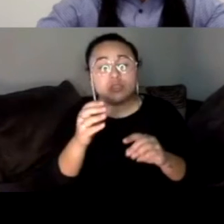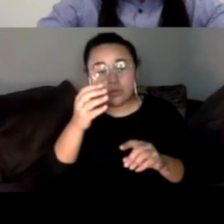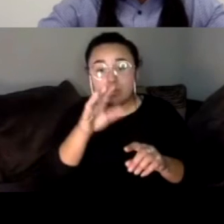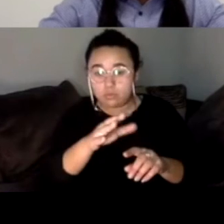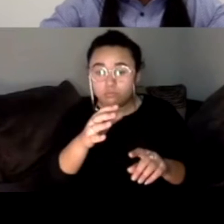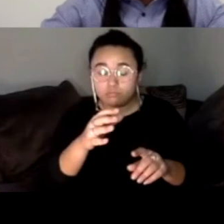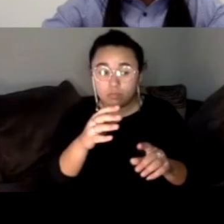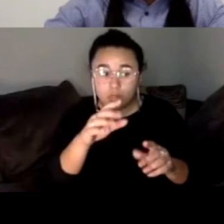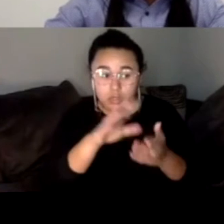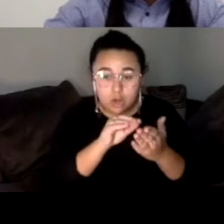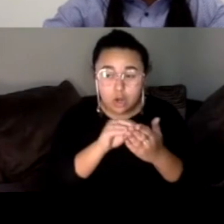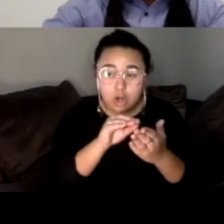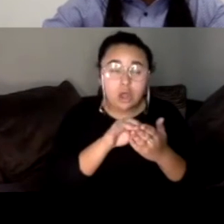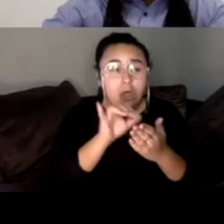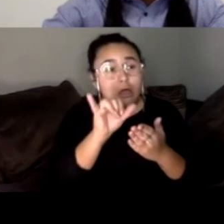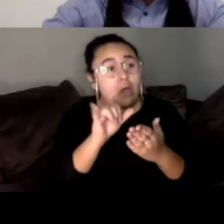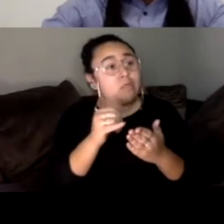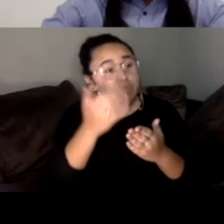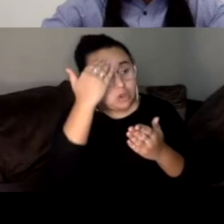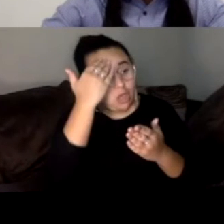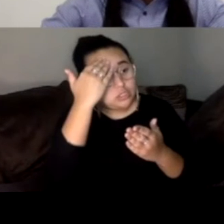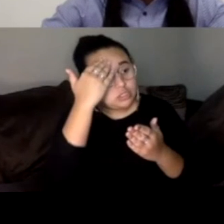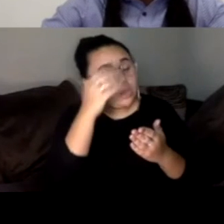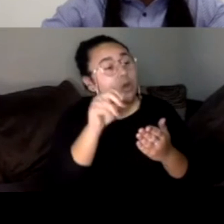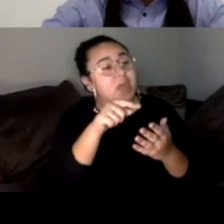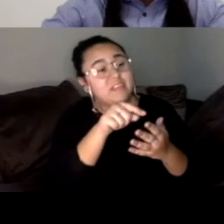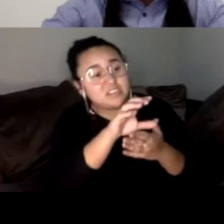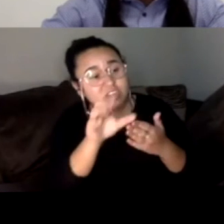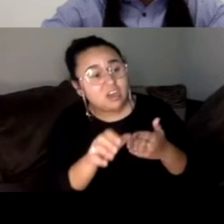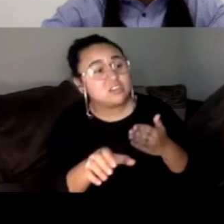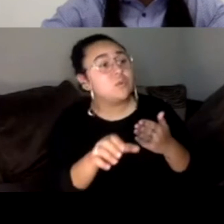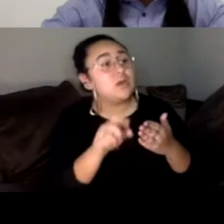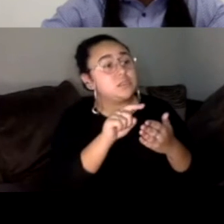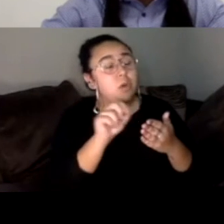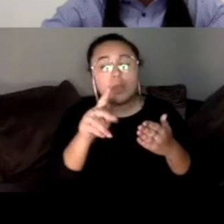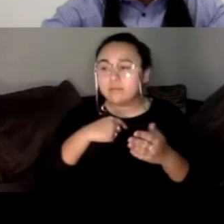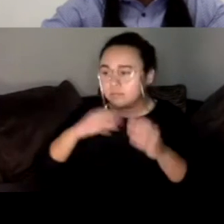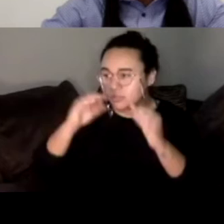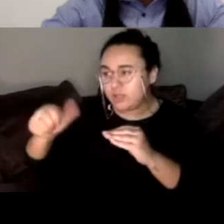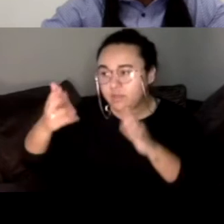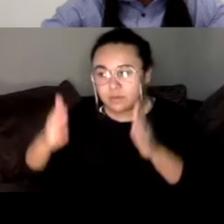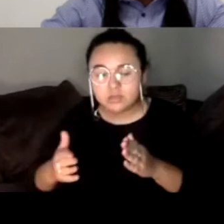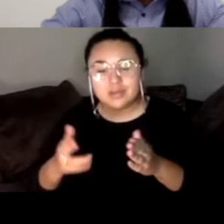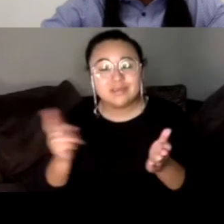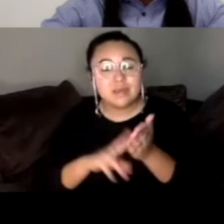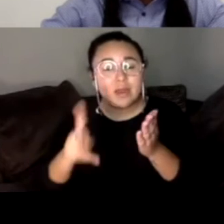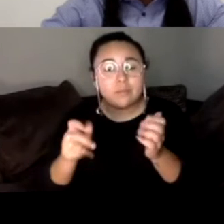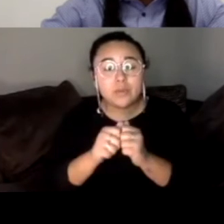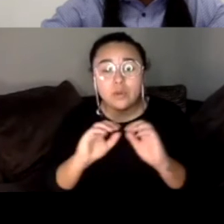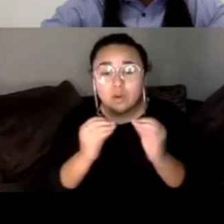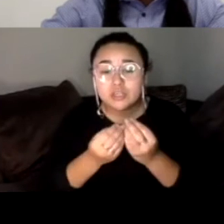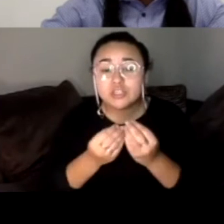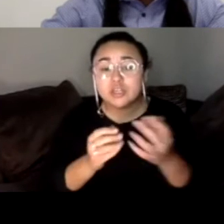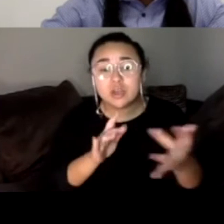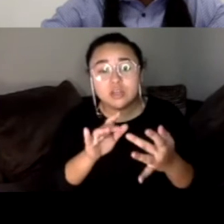people who are like, we're not sure what the consequences are. Well, this is the consequences. Right. And, and, and sign up with one of our organizations, reach out to us, reach out to an organization in